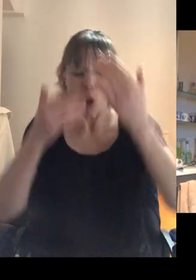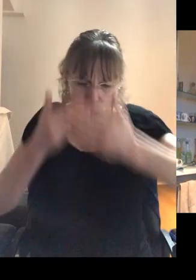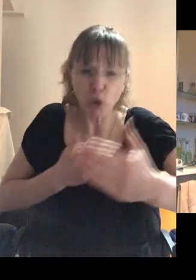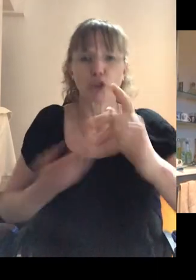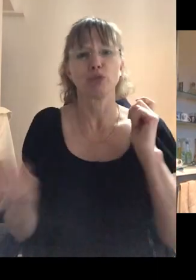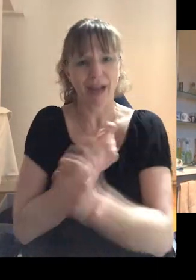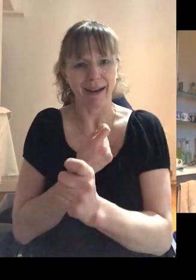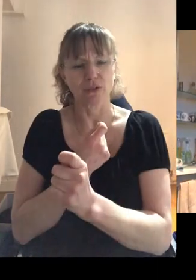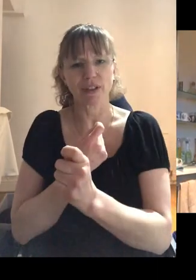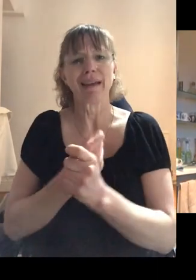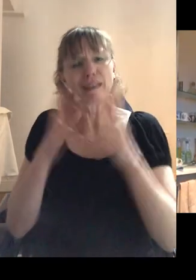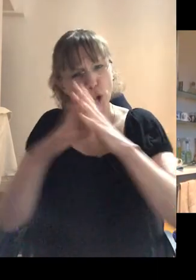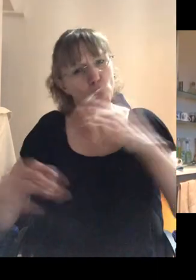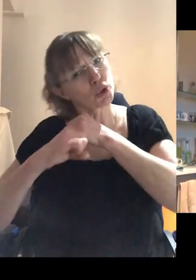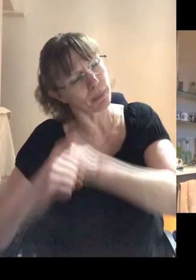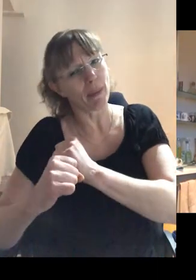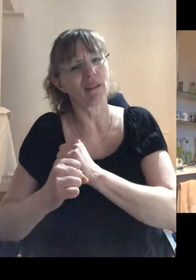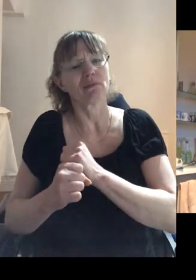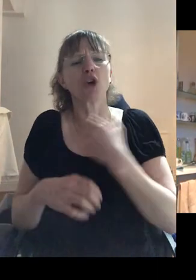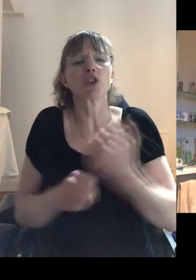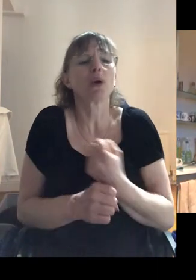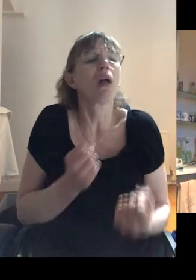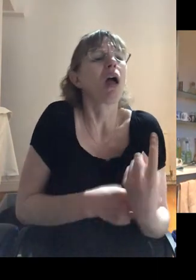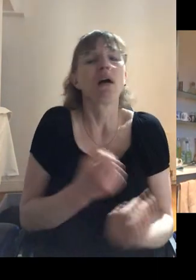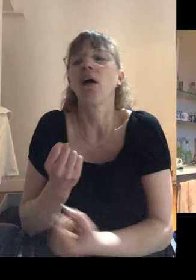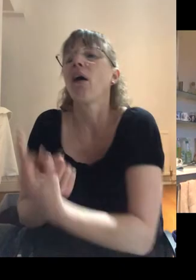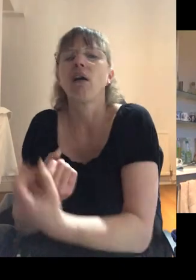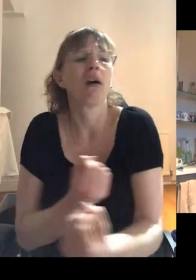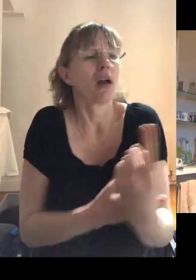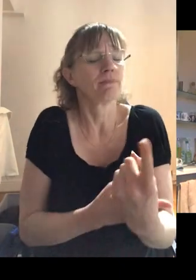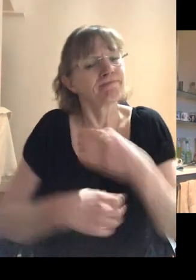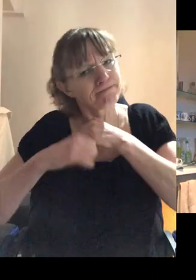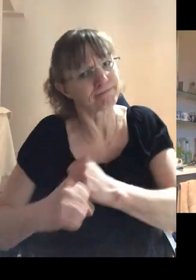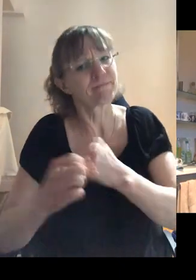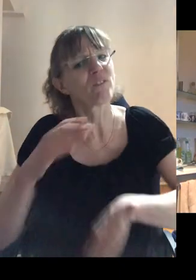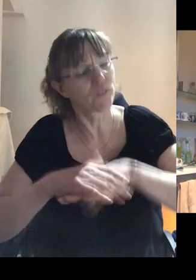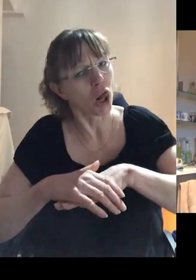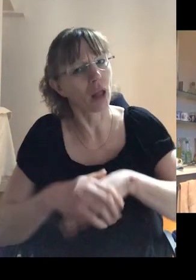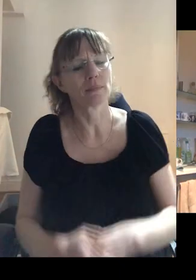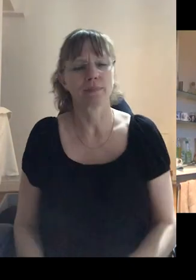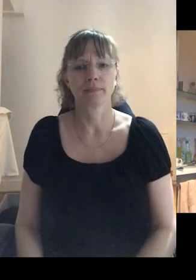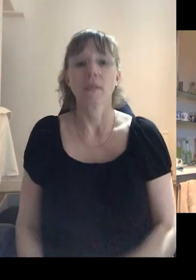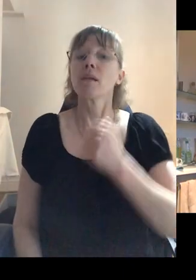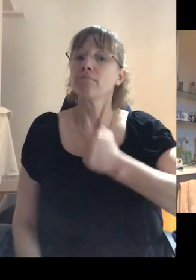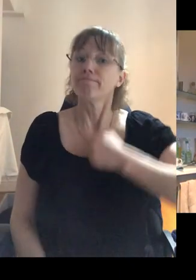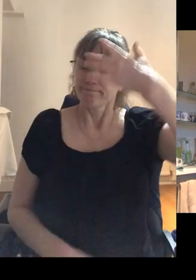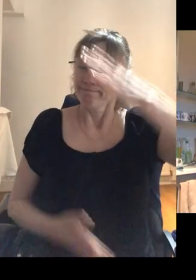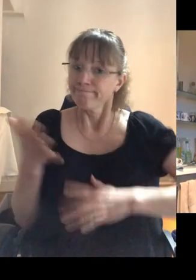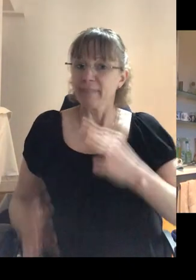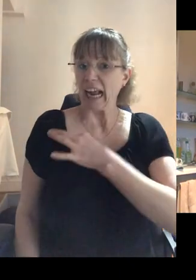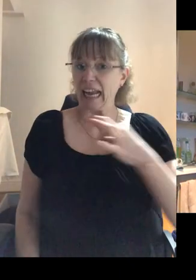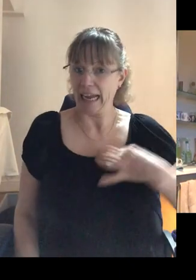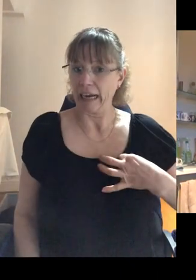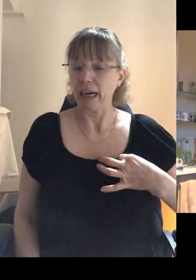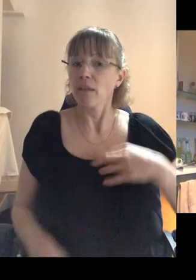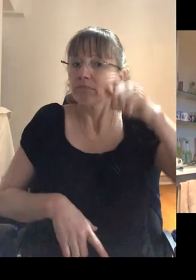-term change. It's a, it's a huge commitment. Well, I have to say, I think my experience of the clinic here now, people are